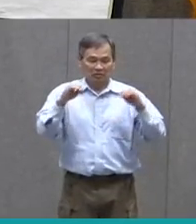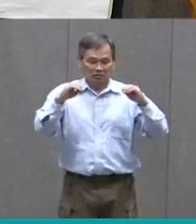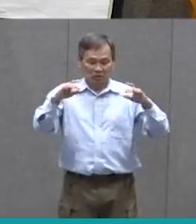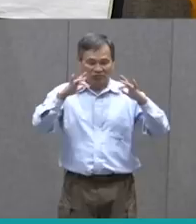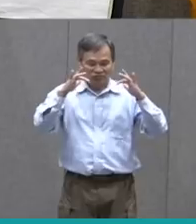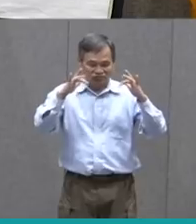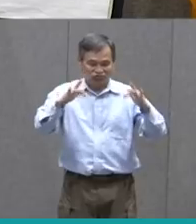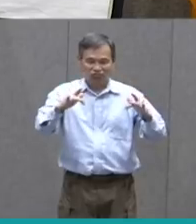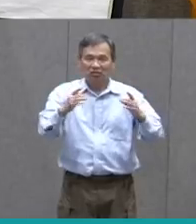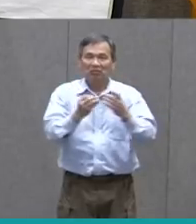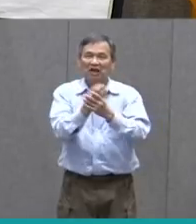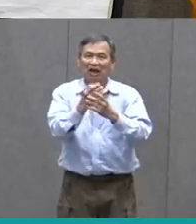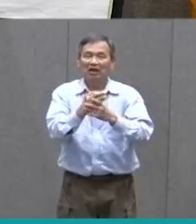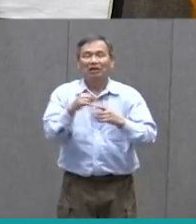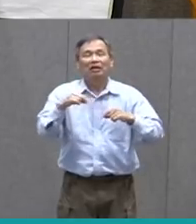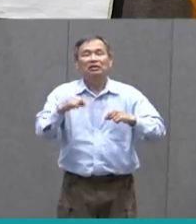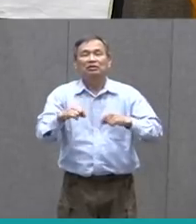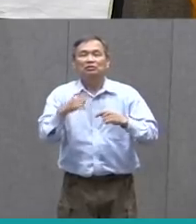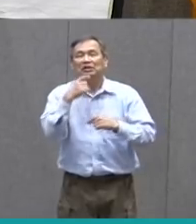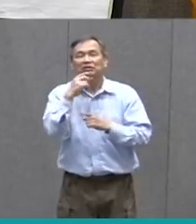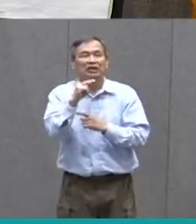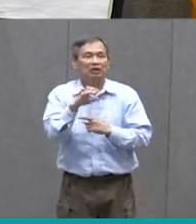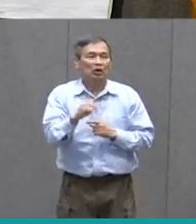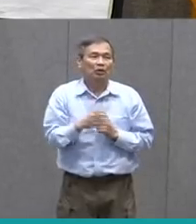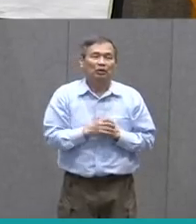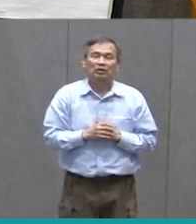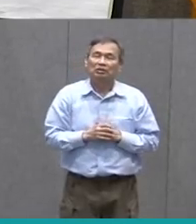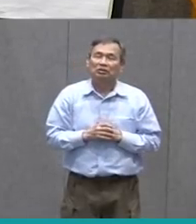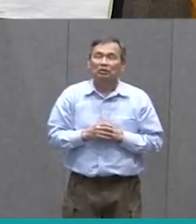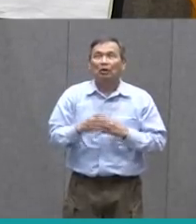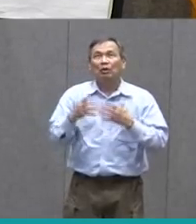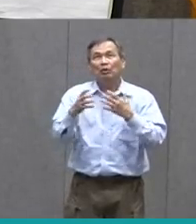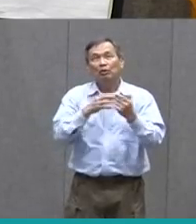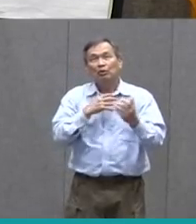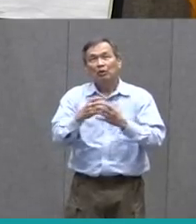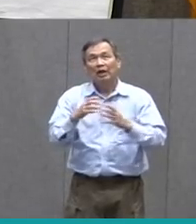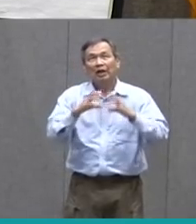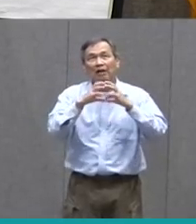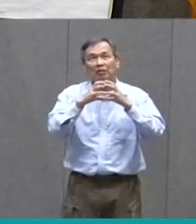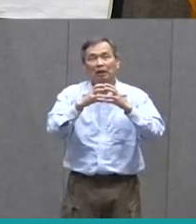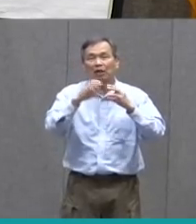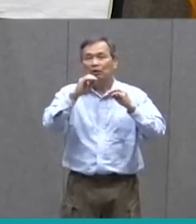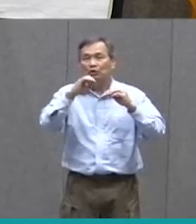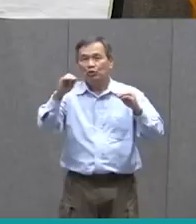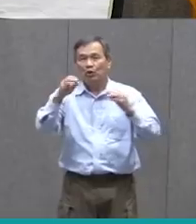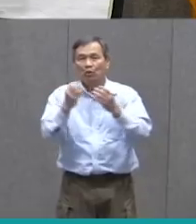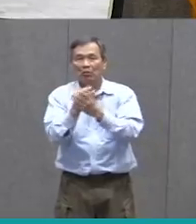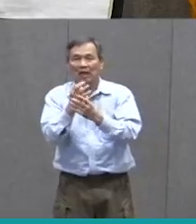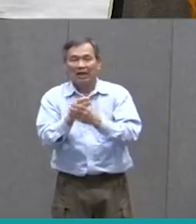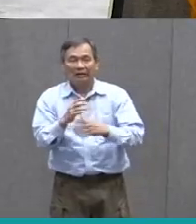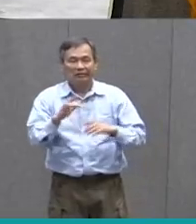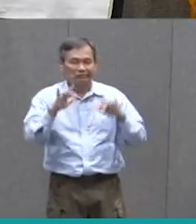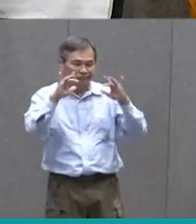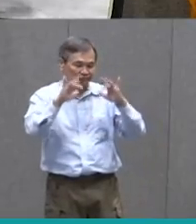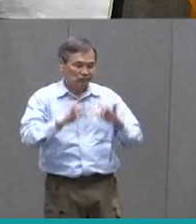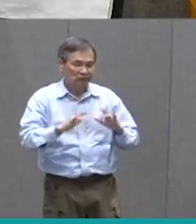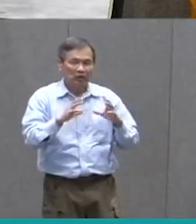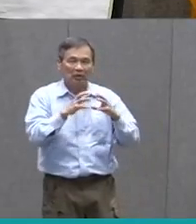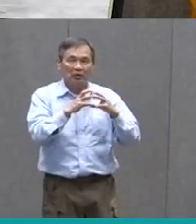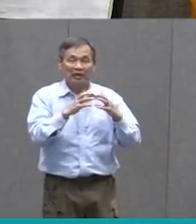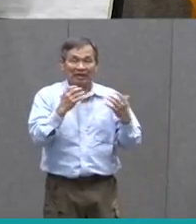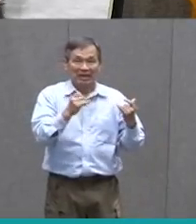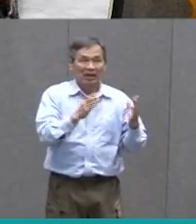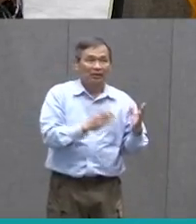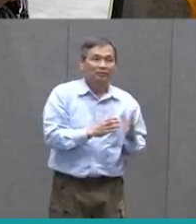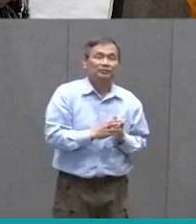Okay So On This Case It Would Say No So It's A Gray Planet No Plants Kind Of Plane My Characters